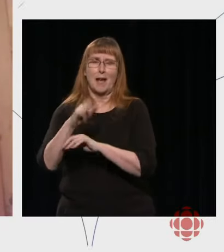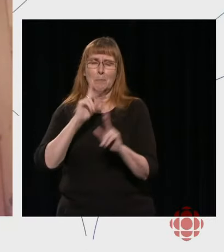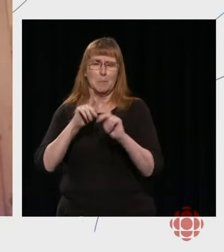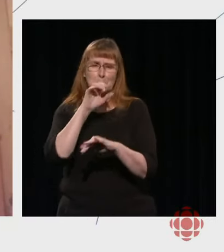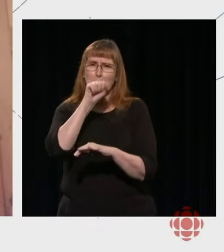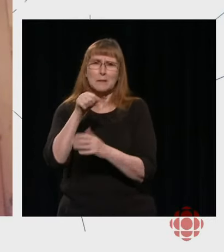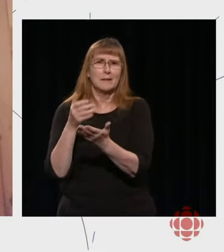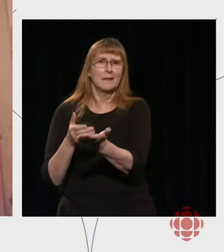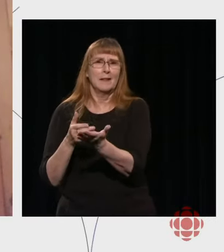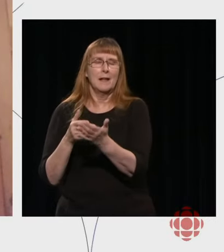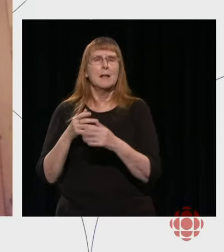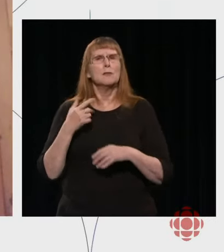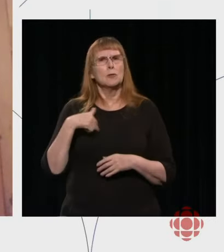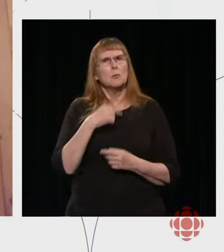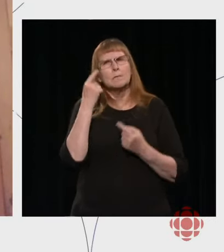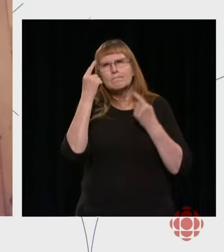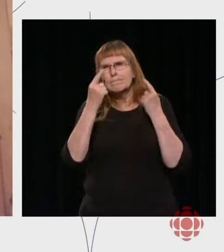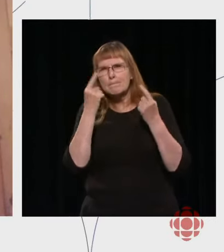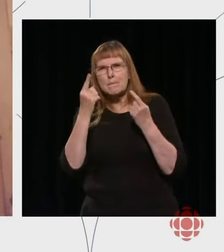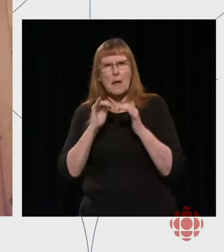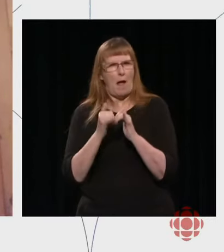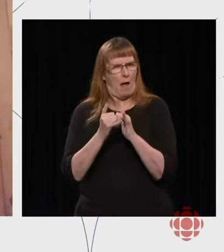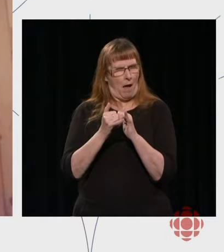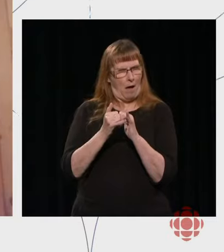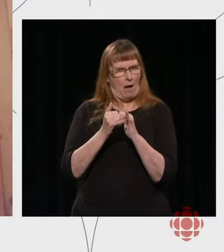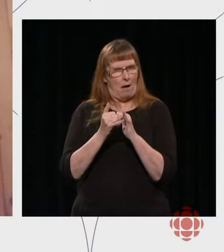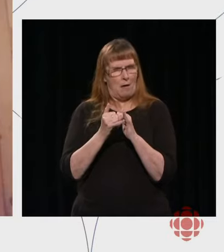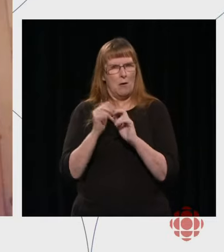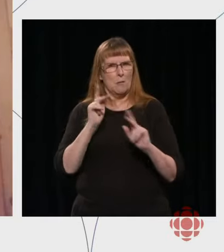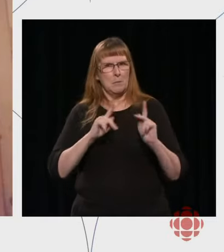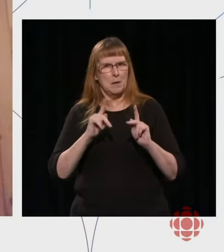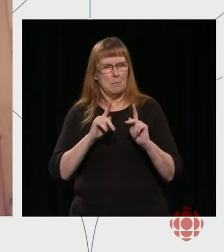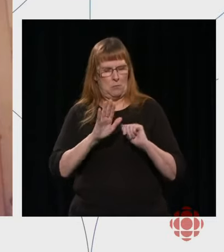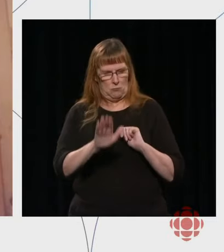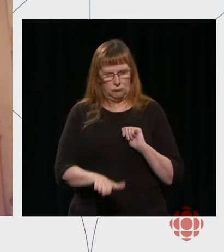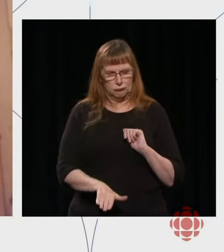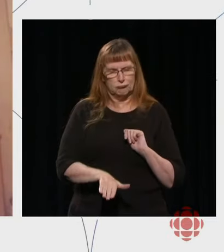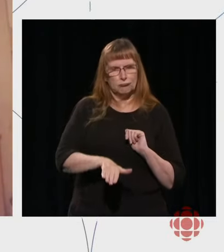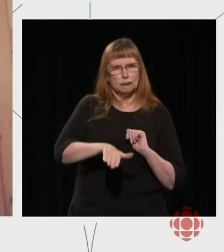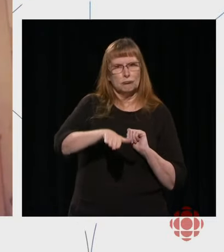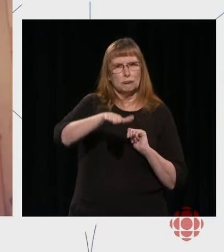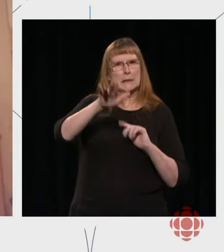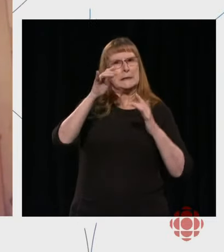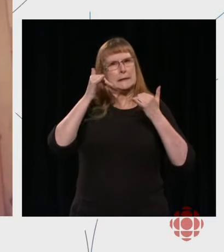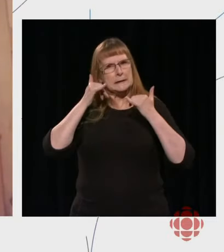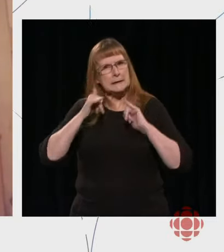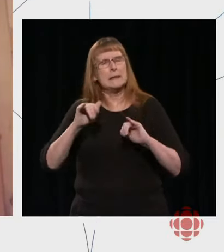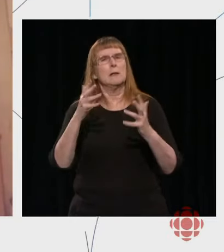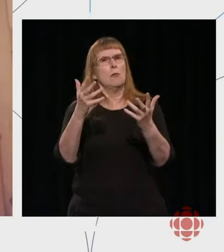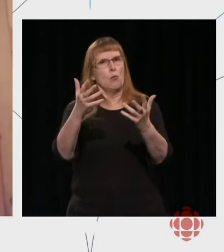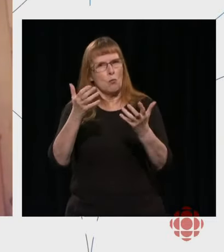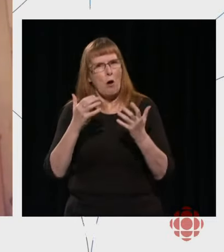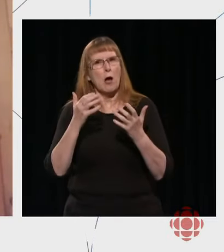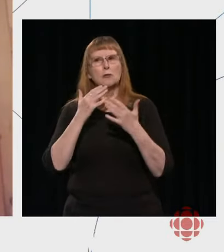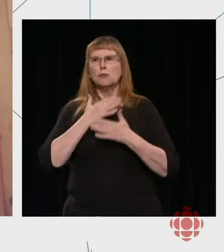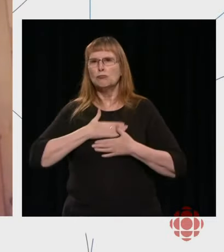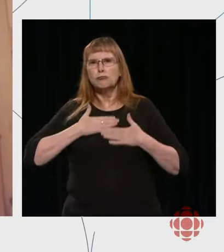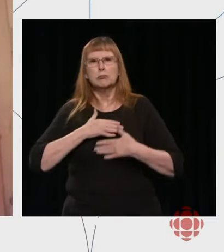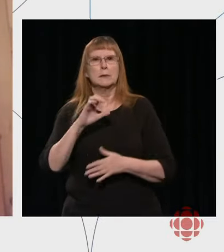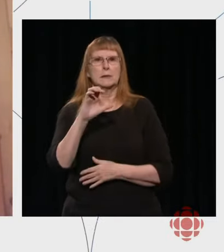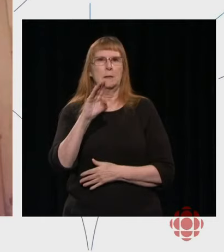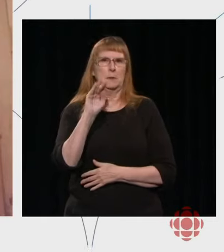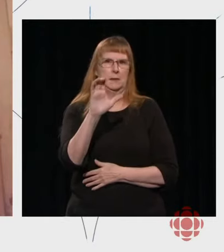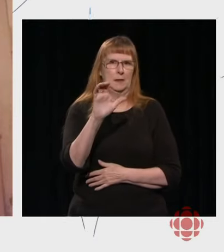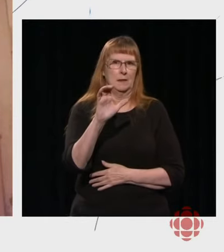we're putting real effort into thinking about how we move people through their life cycle to stay with our cycle so that